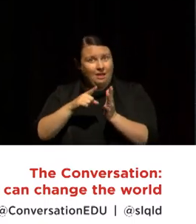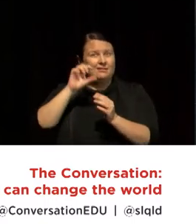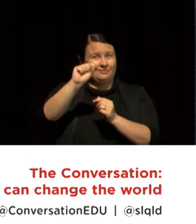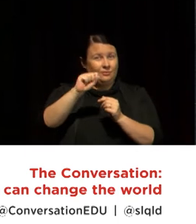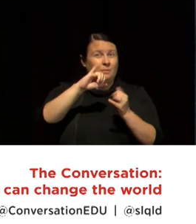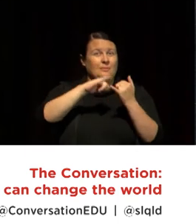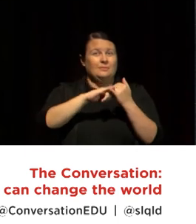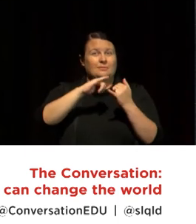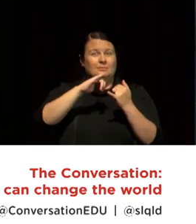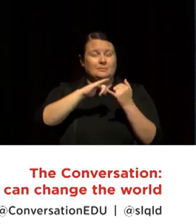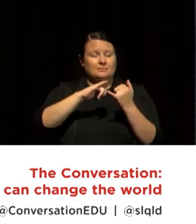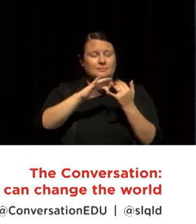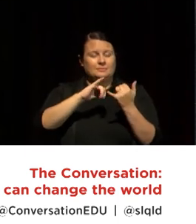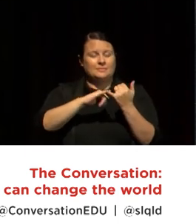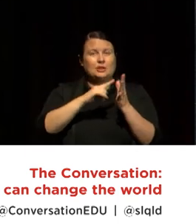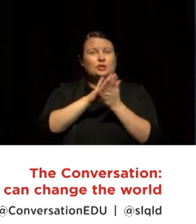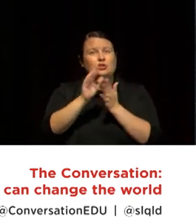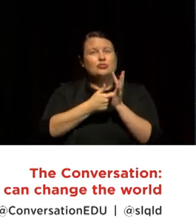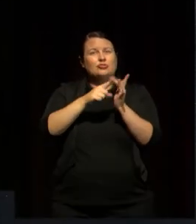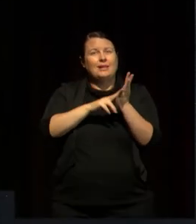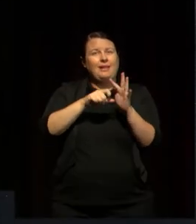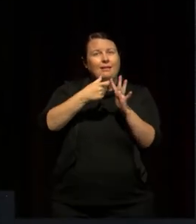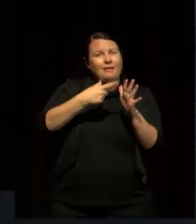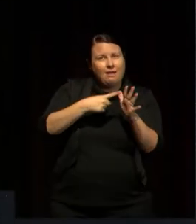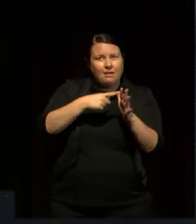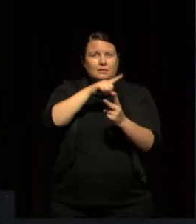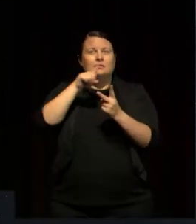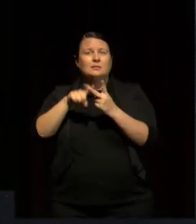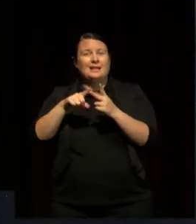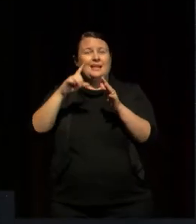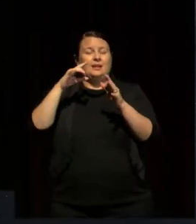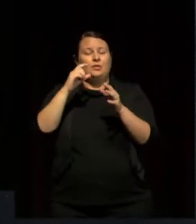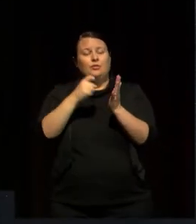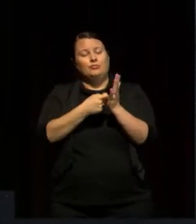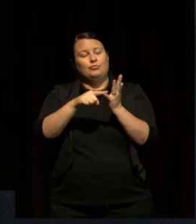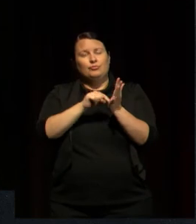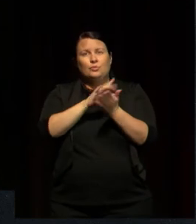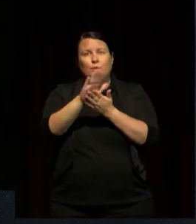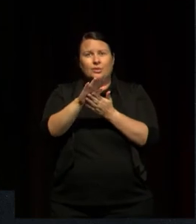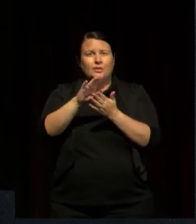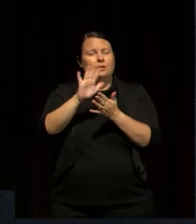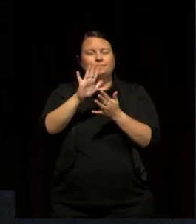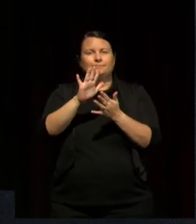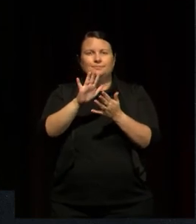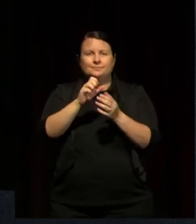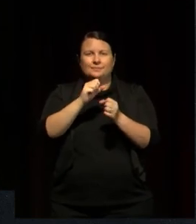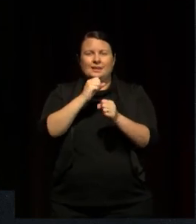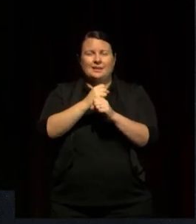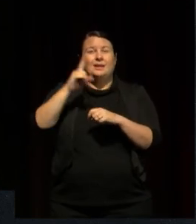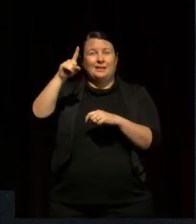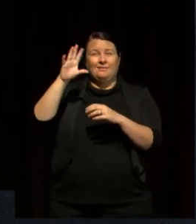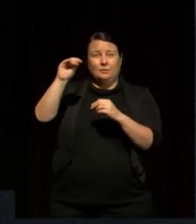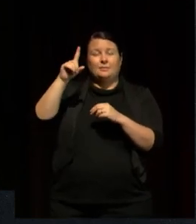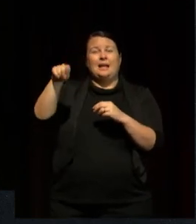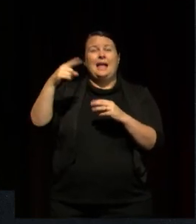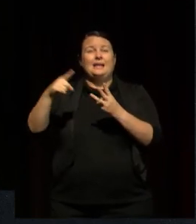Thunberg and Zach Dumeji. Yet too often, adults minimize children's voices by saying they are